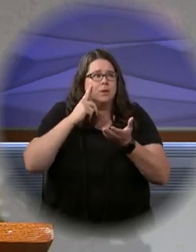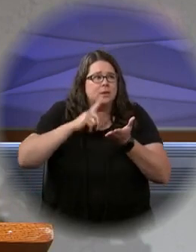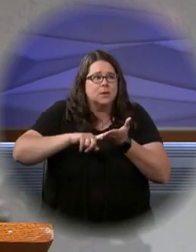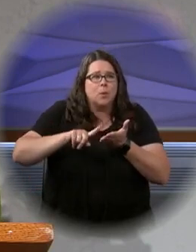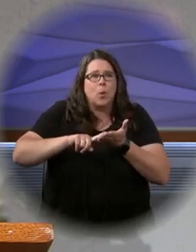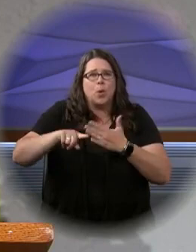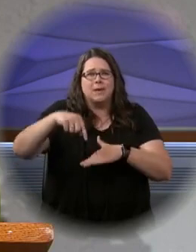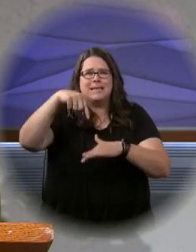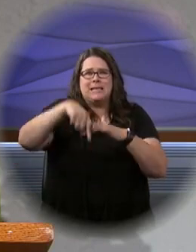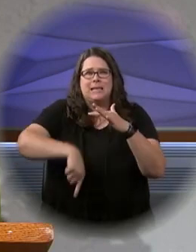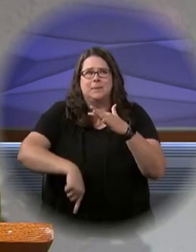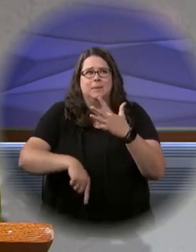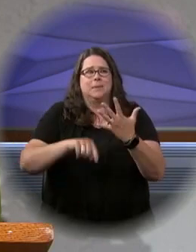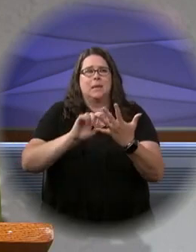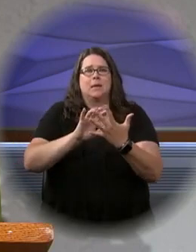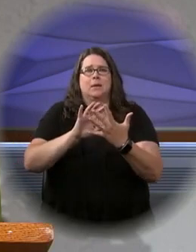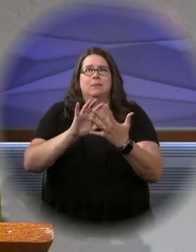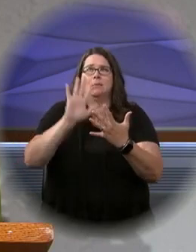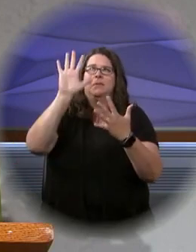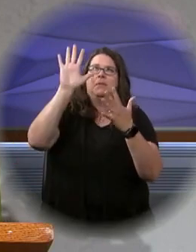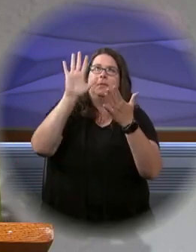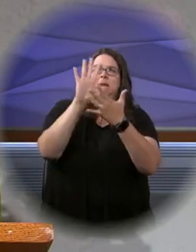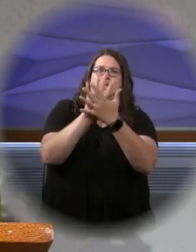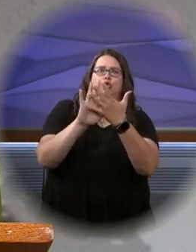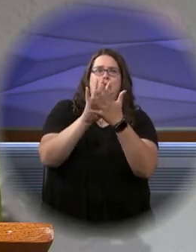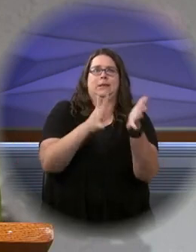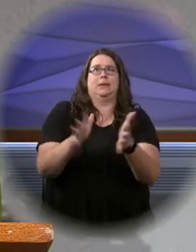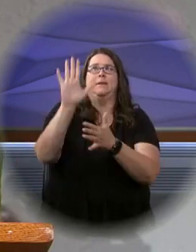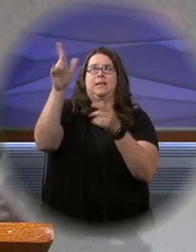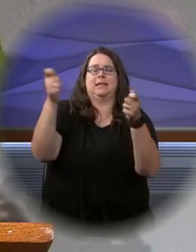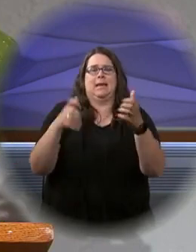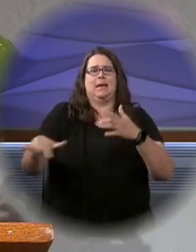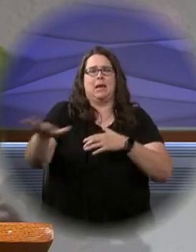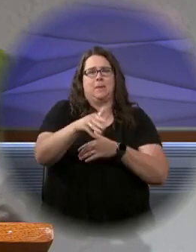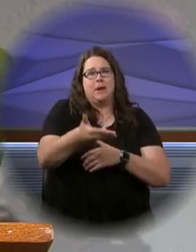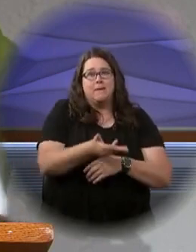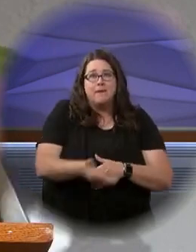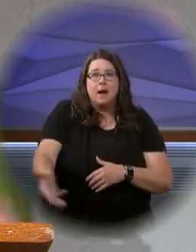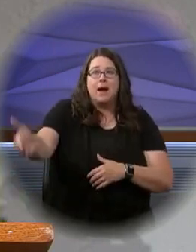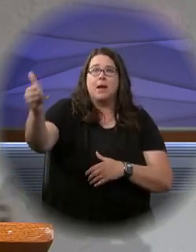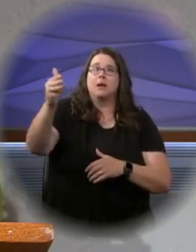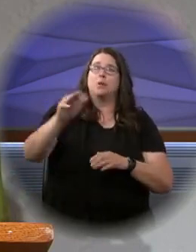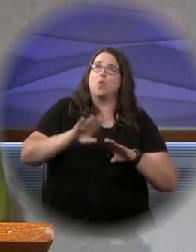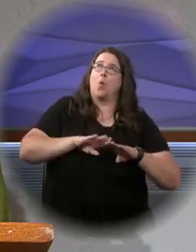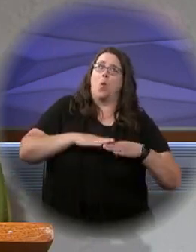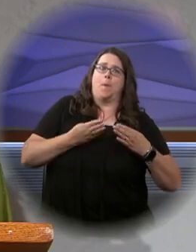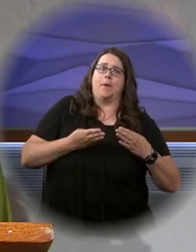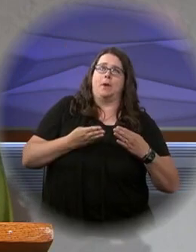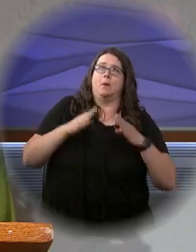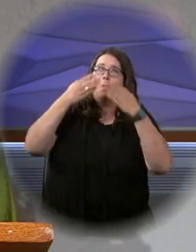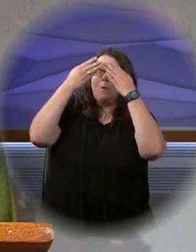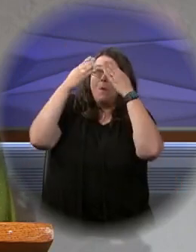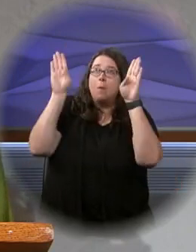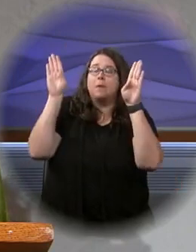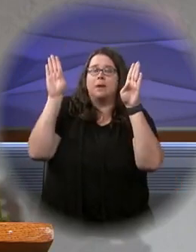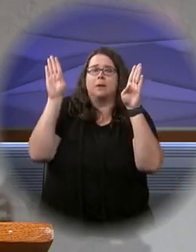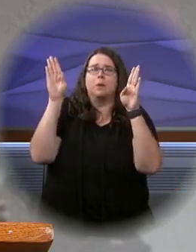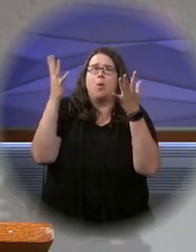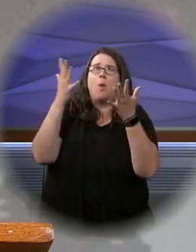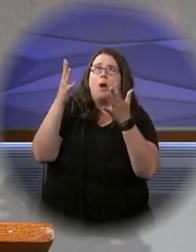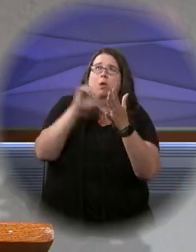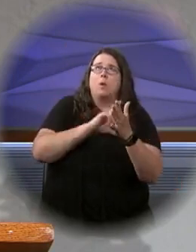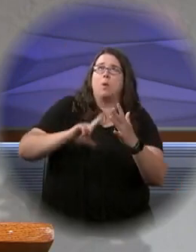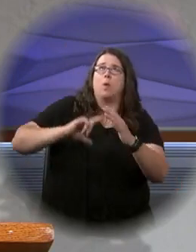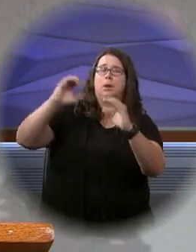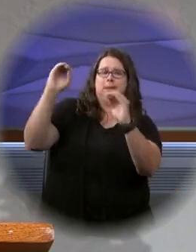some deep mysteries of the kingdom of God and inviting us to have open ears and open hearts to what the